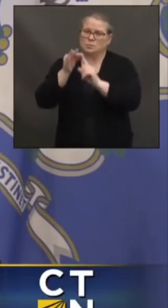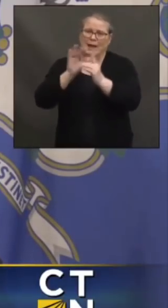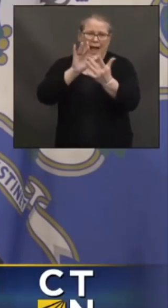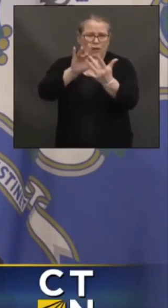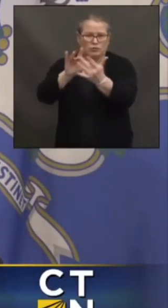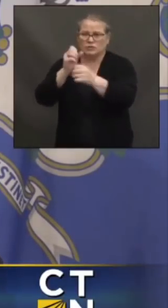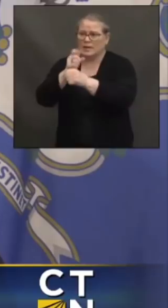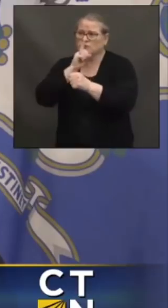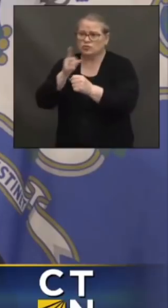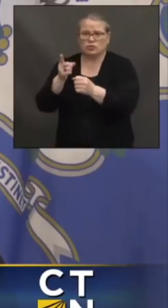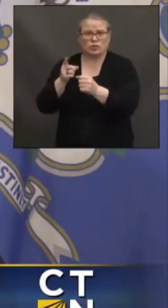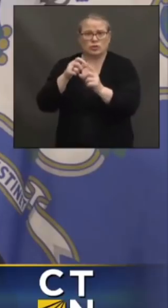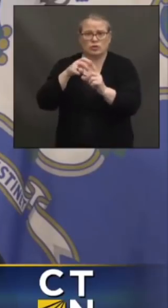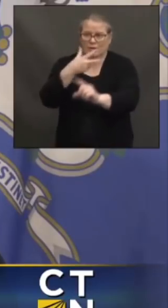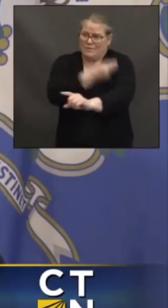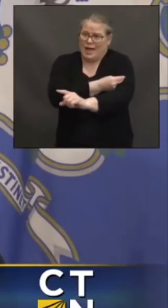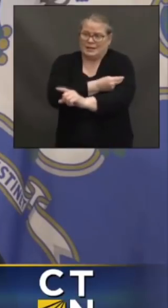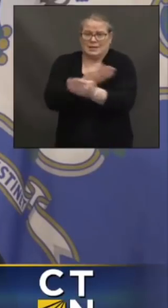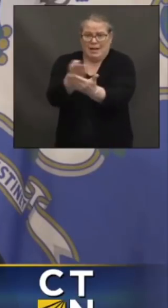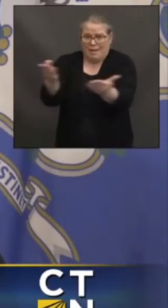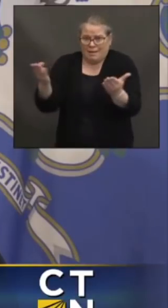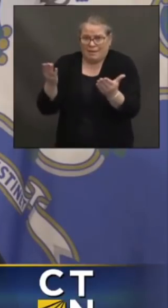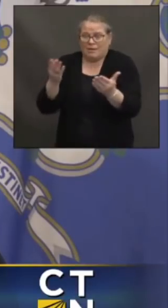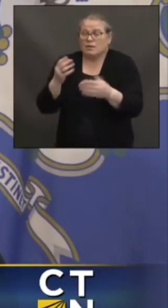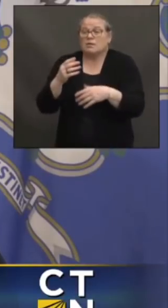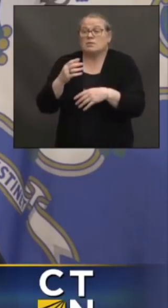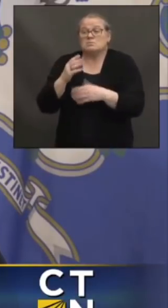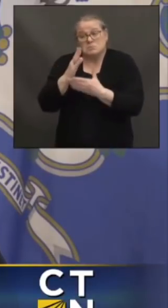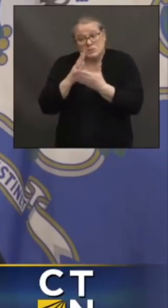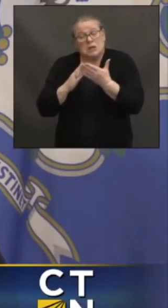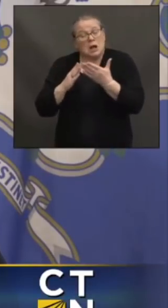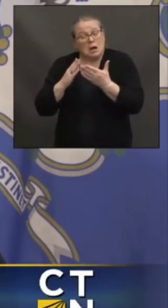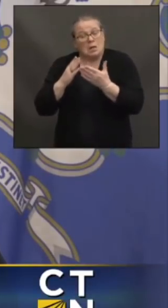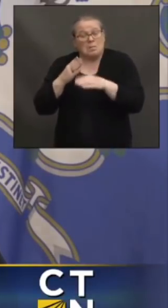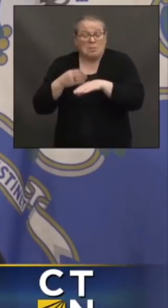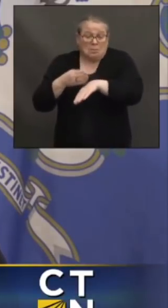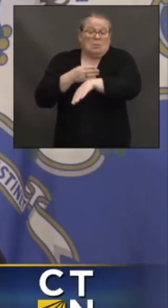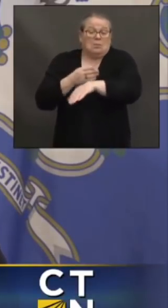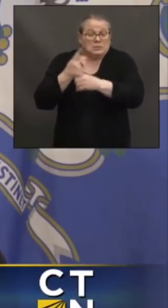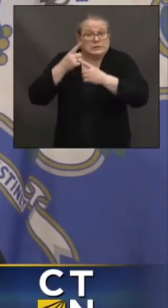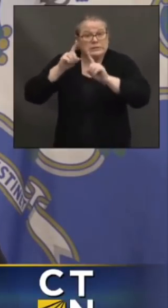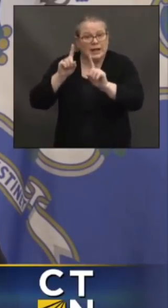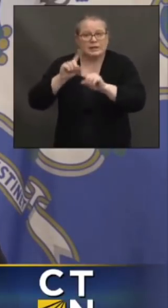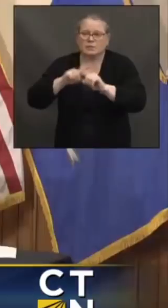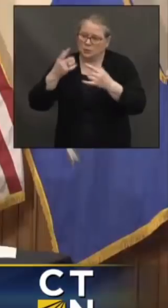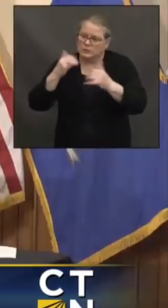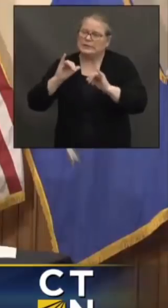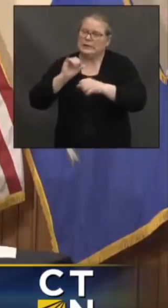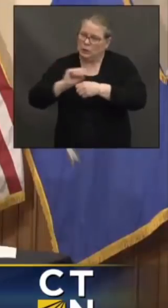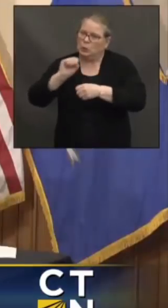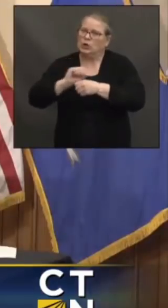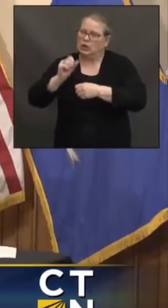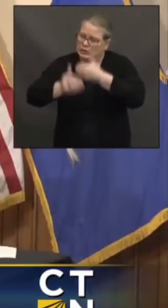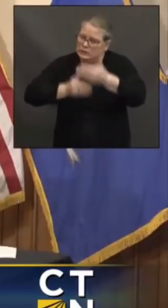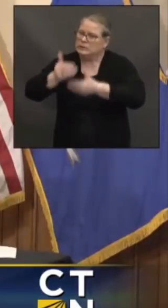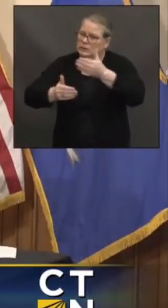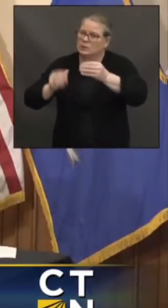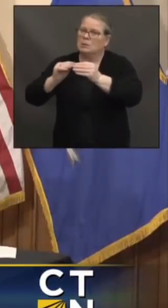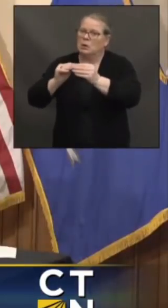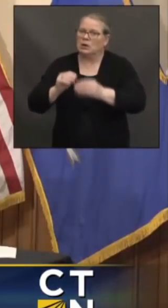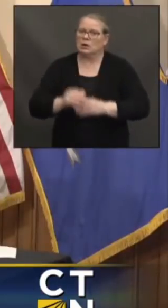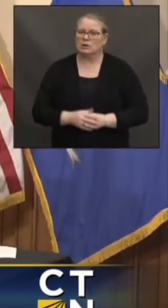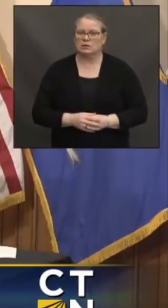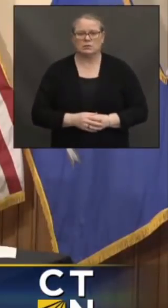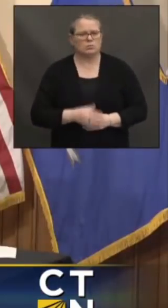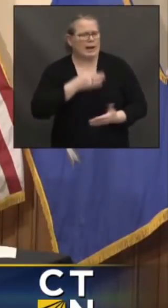vaccinated. And I think we're having some success there. We still have a way to go. What do you make it just in